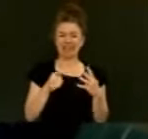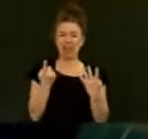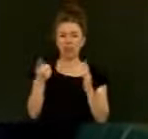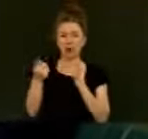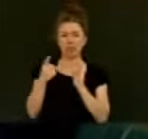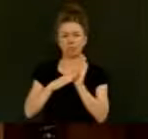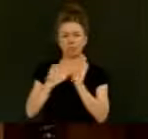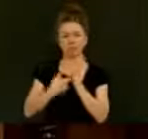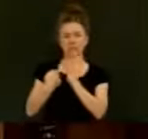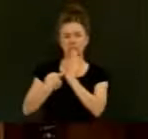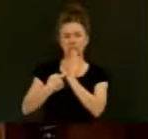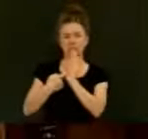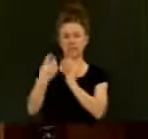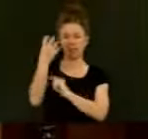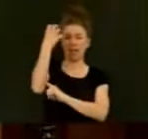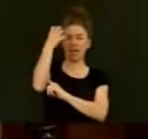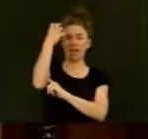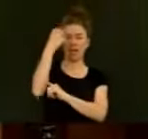that I was giving a speech.